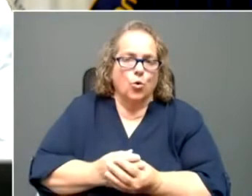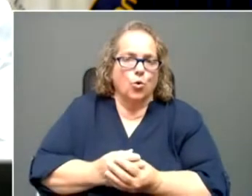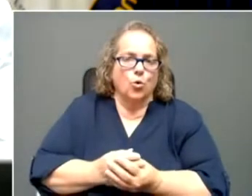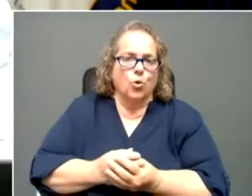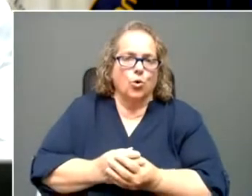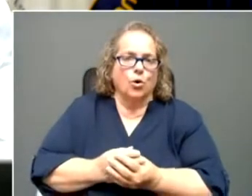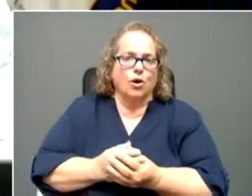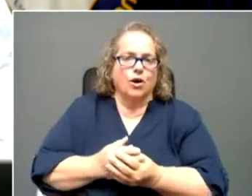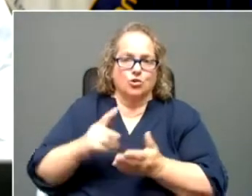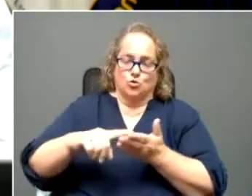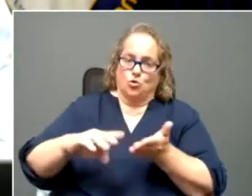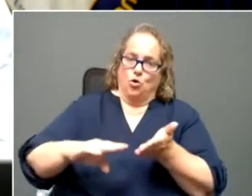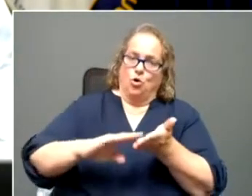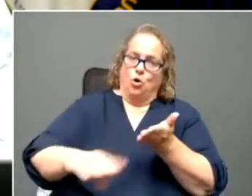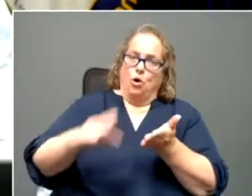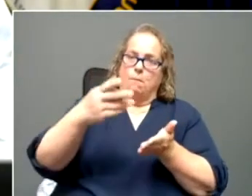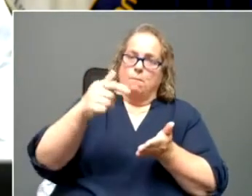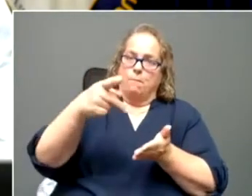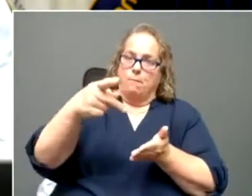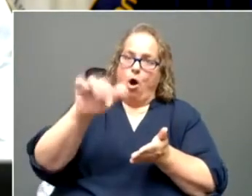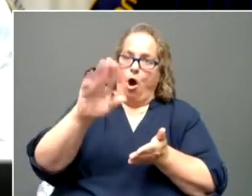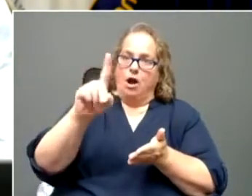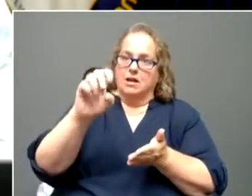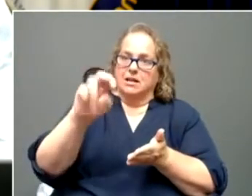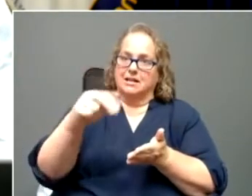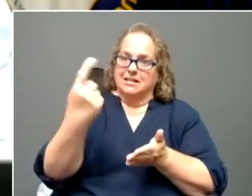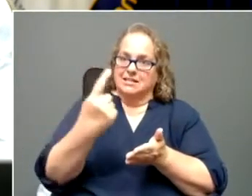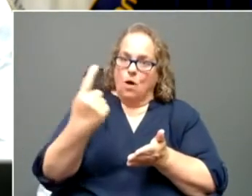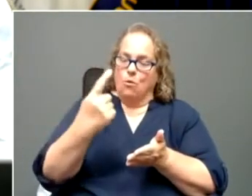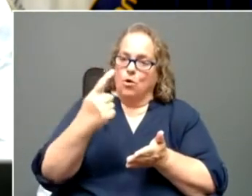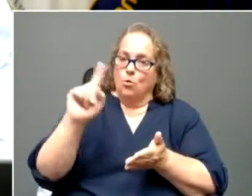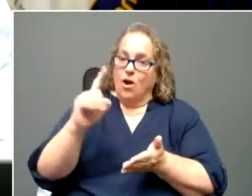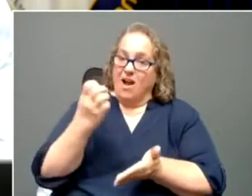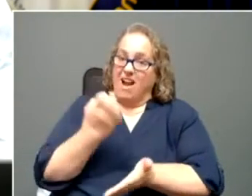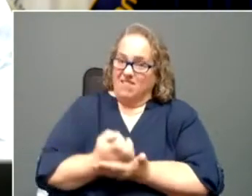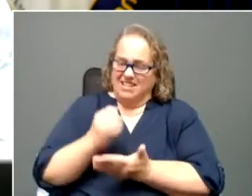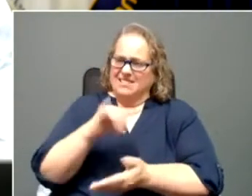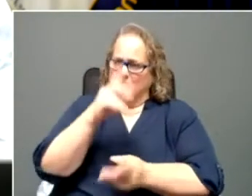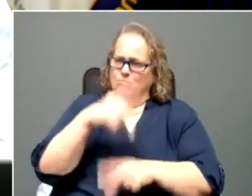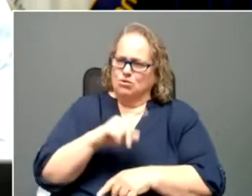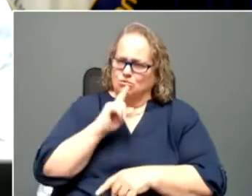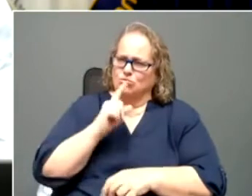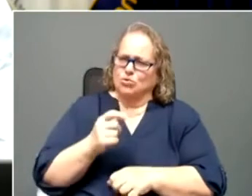pardon someone who the evidence strongly suggests committed murder. Um,